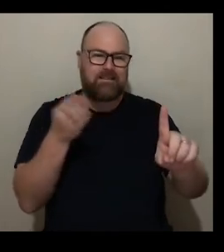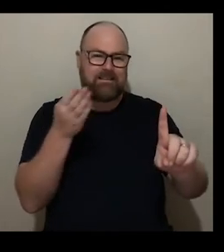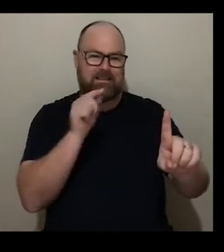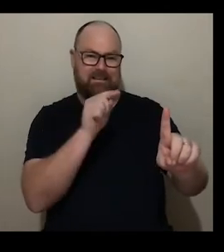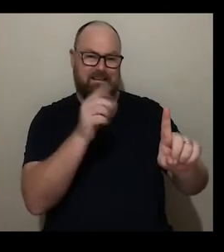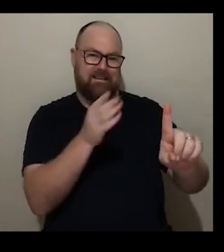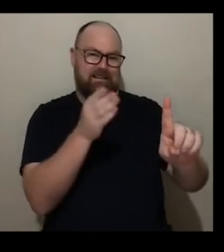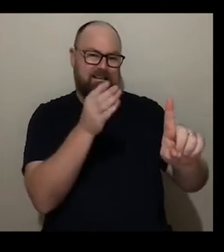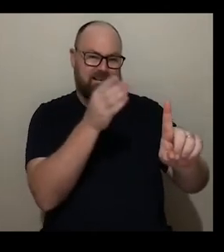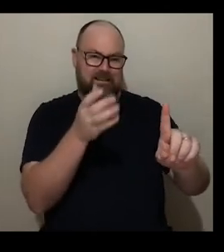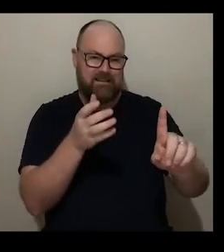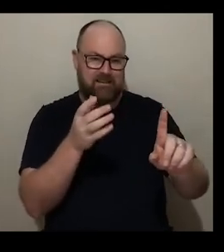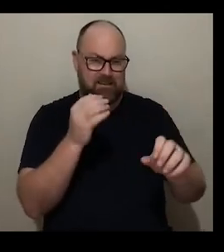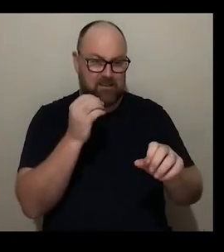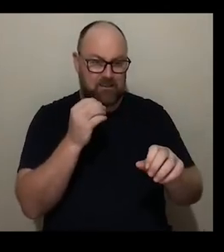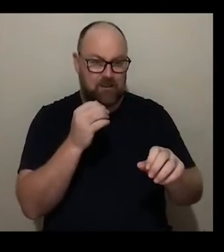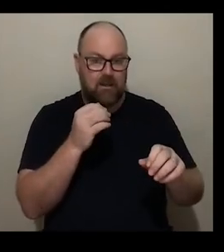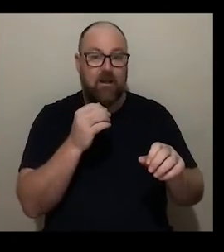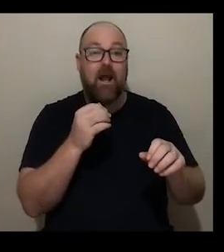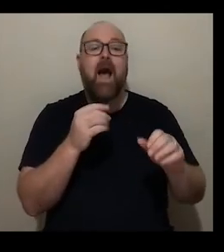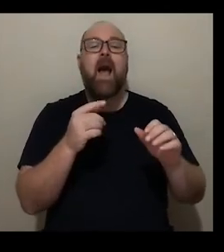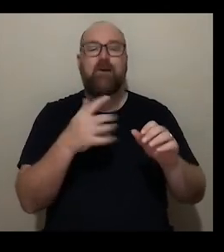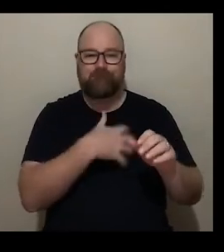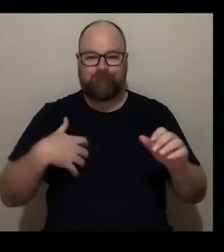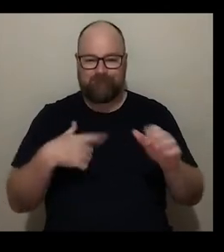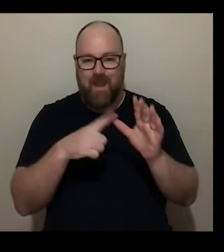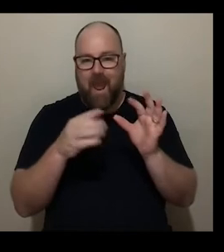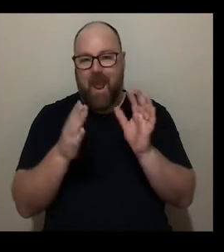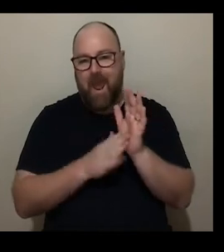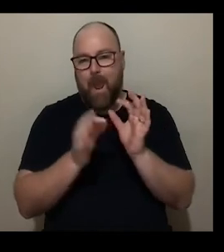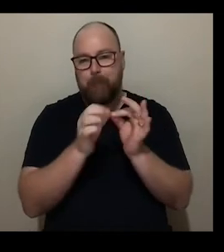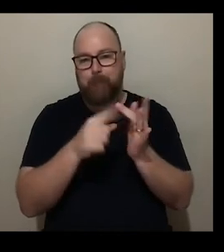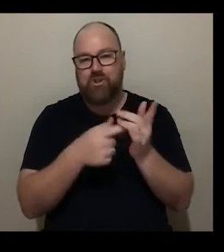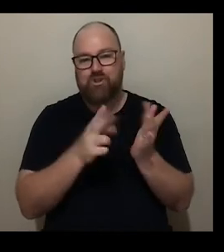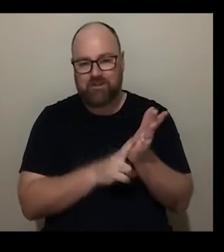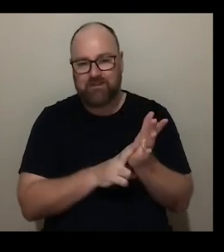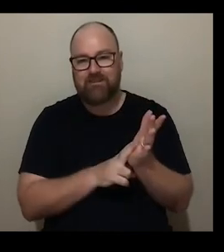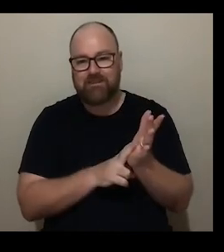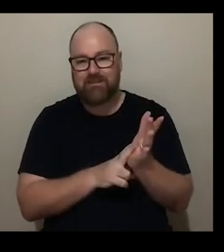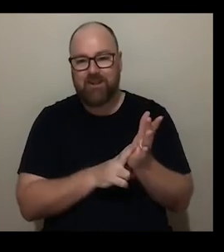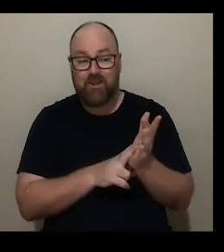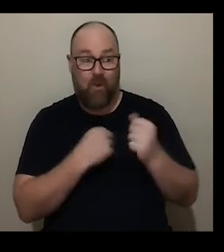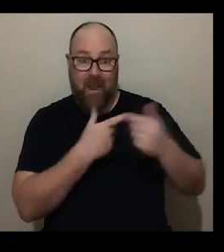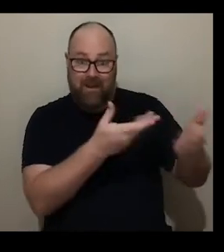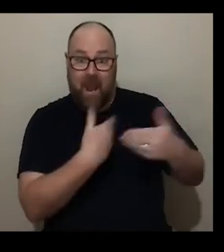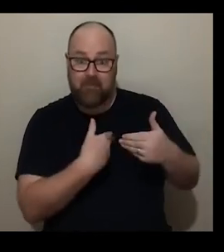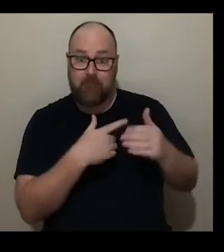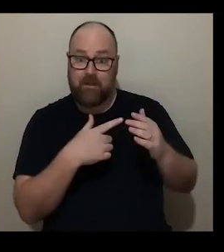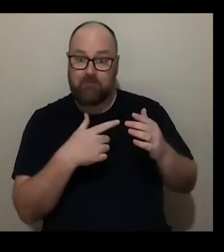something it's kind of like your ambition yeah yes so yeah so giving you that ambition